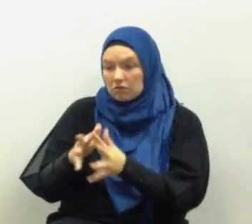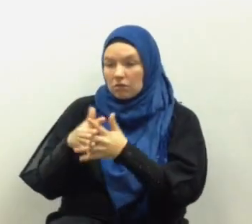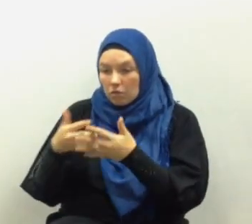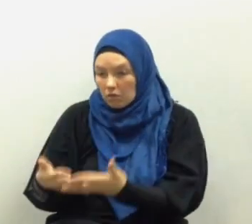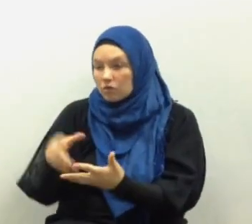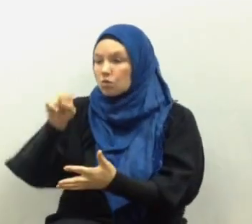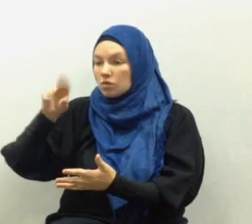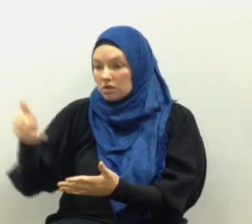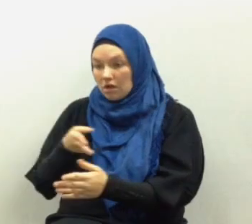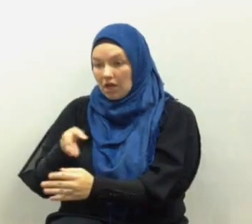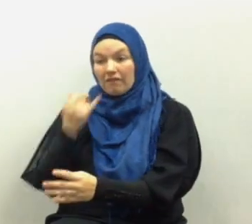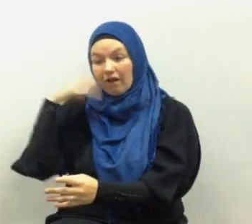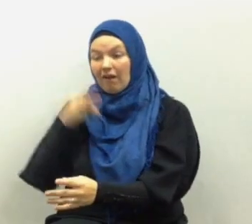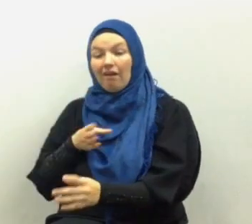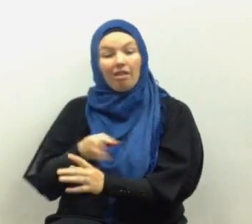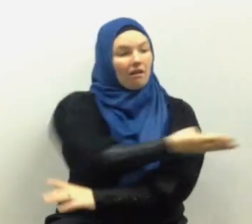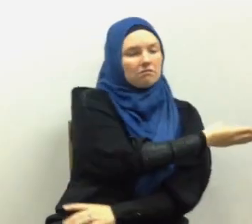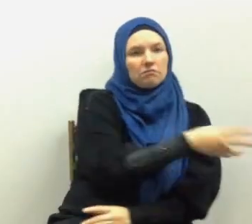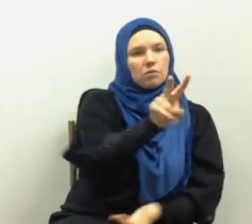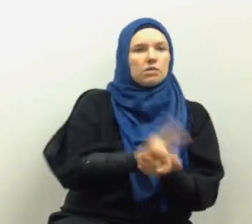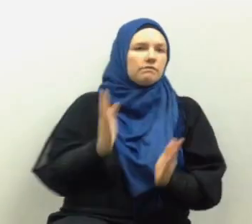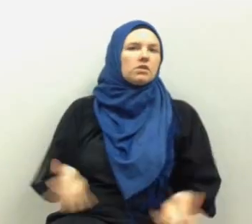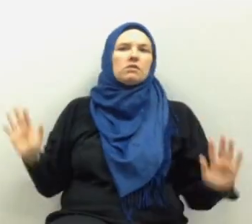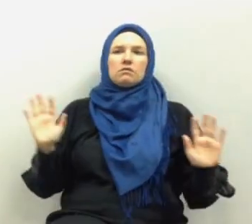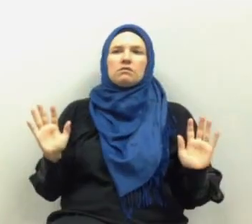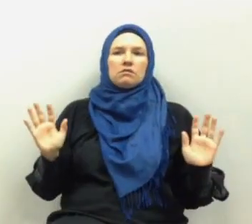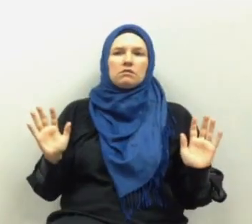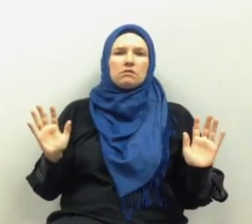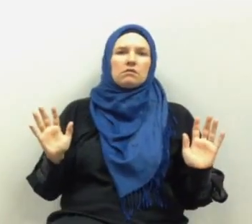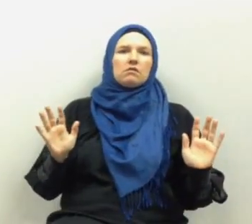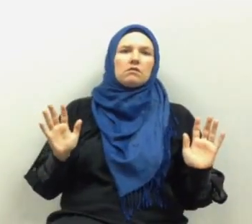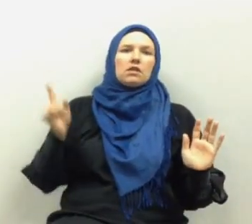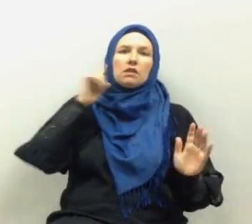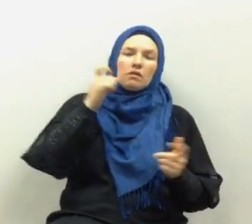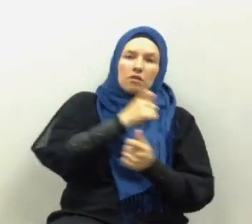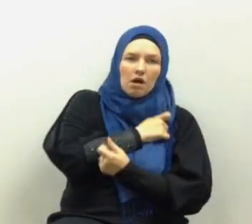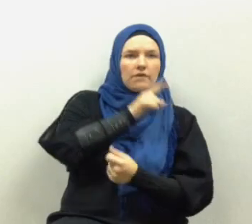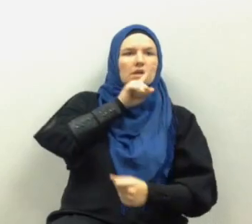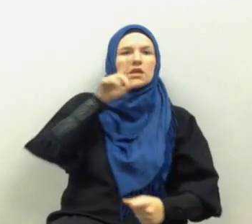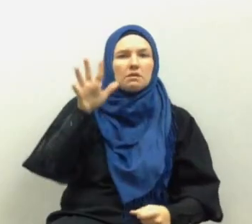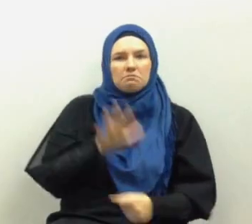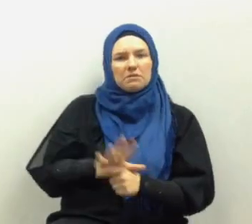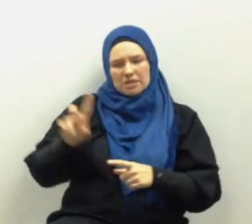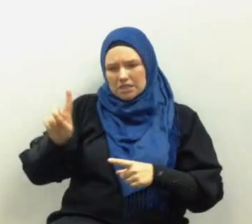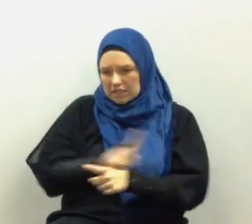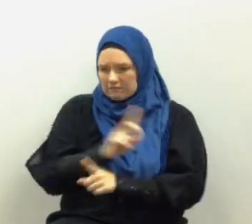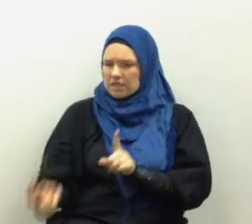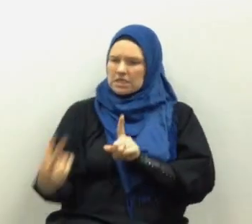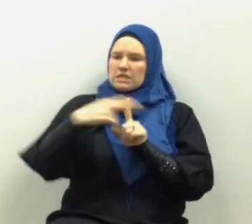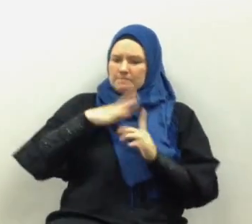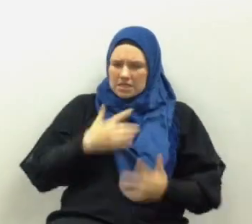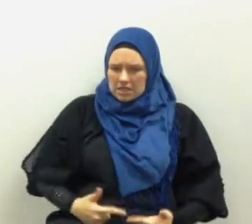deen or not to submit to Allah and give Allah our love of commitment and the discipline